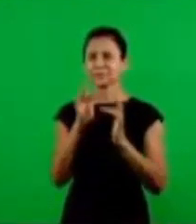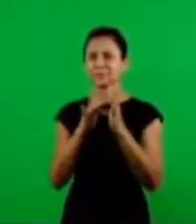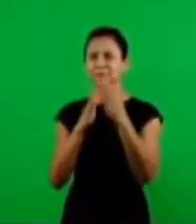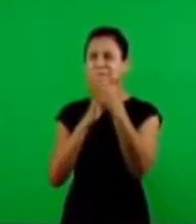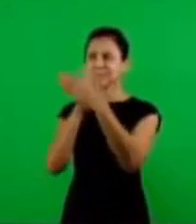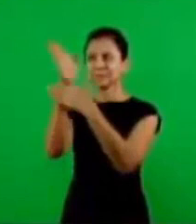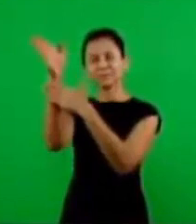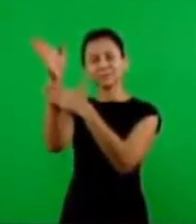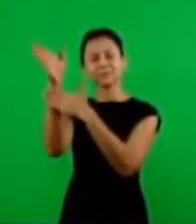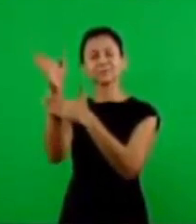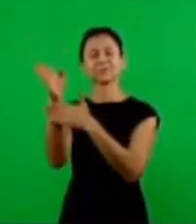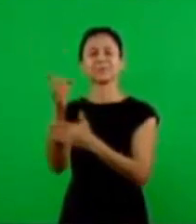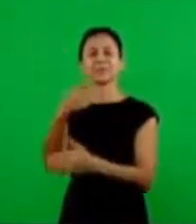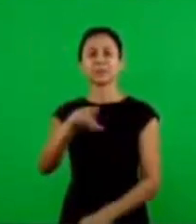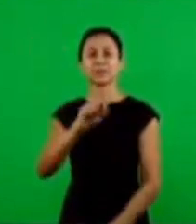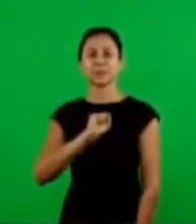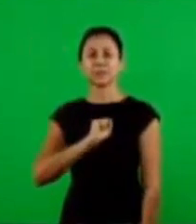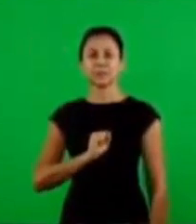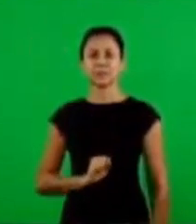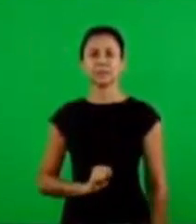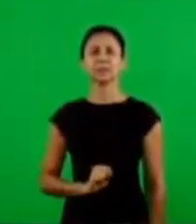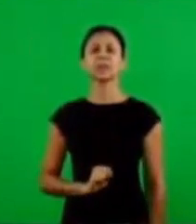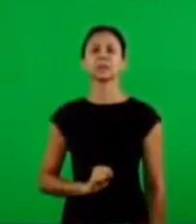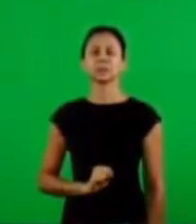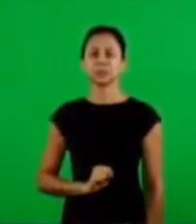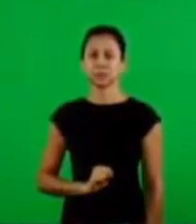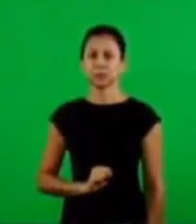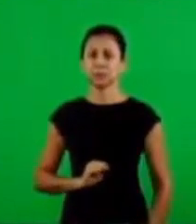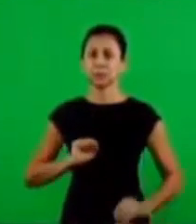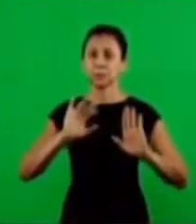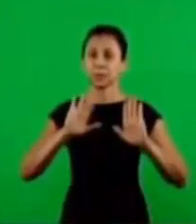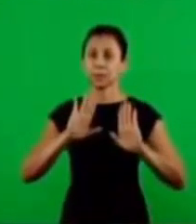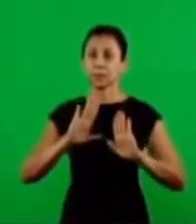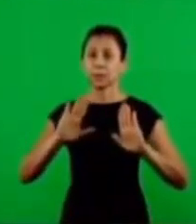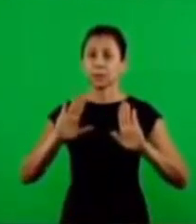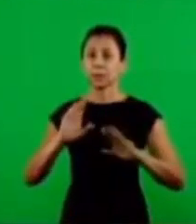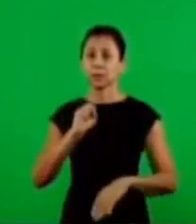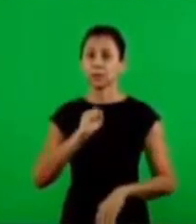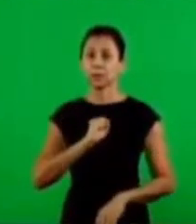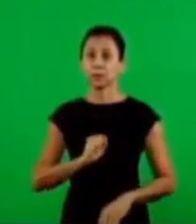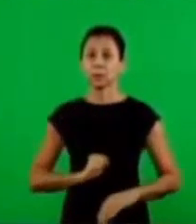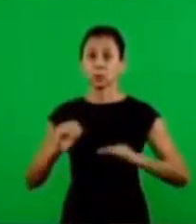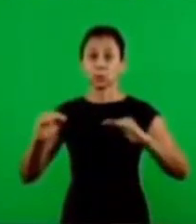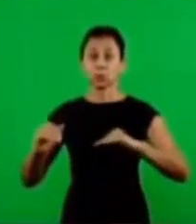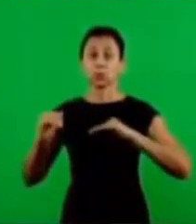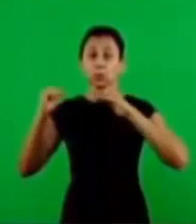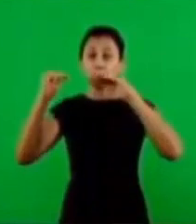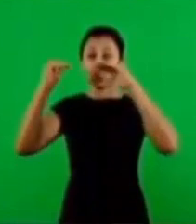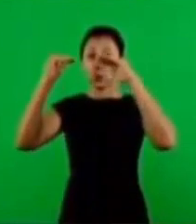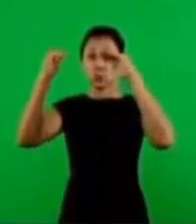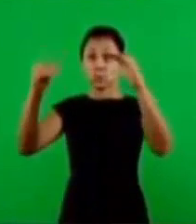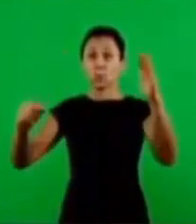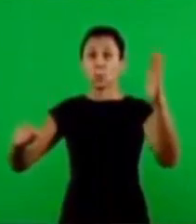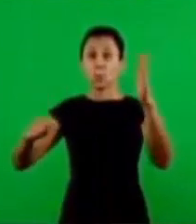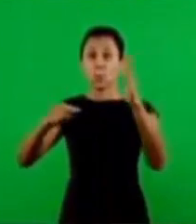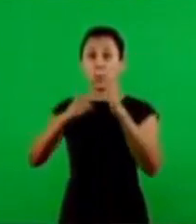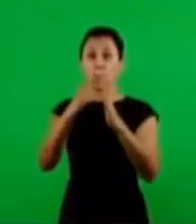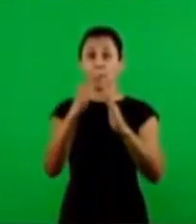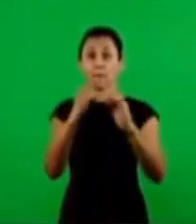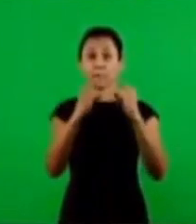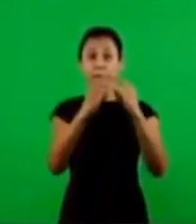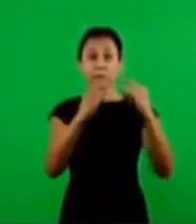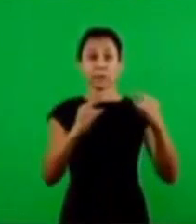Now we are priests of God. Now Holy priest, the Holy priest,